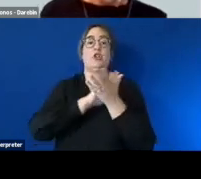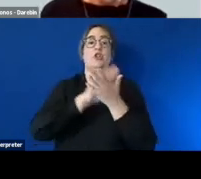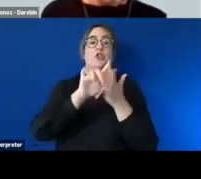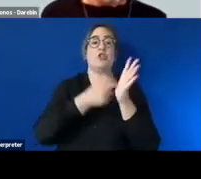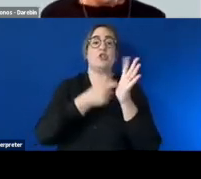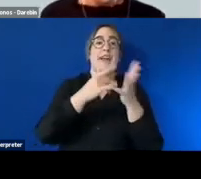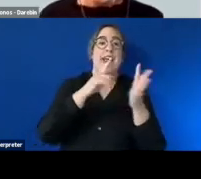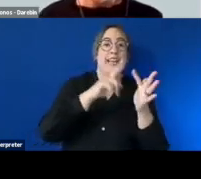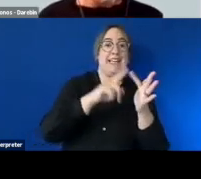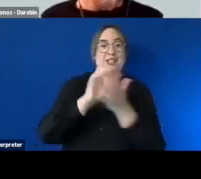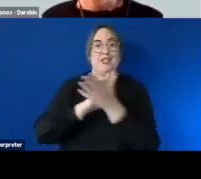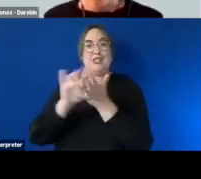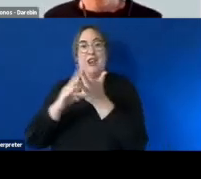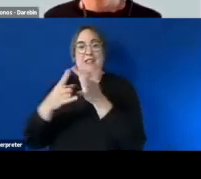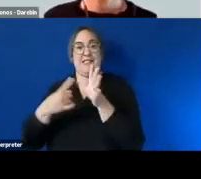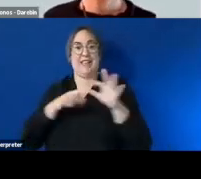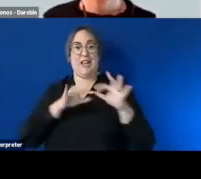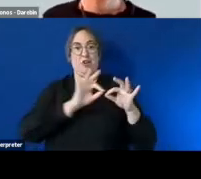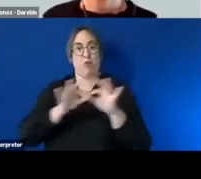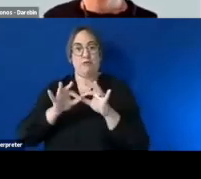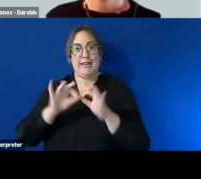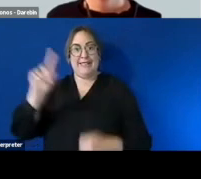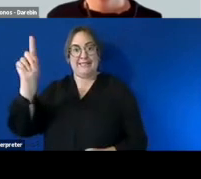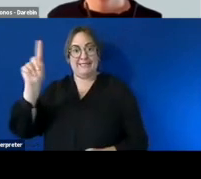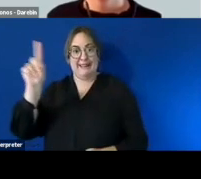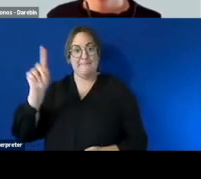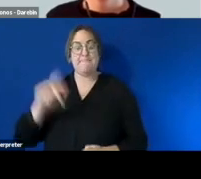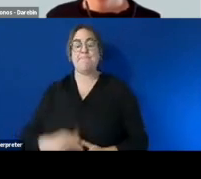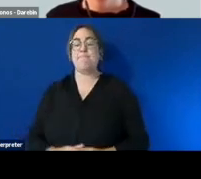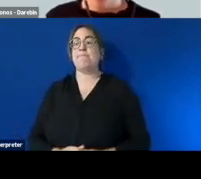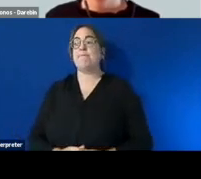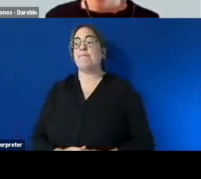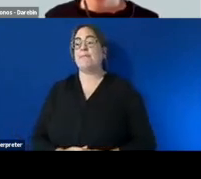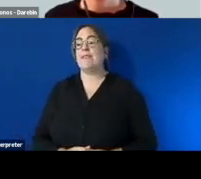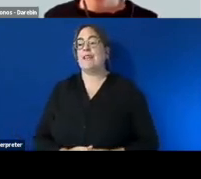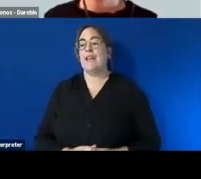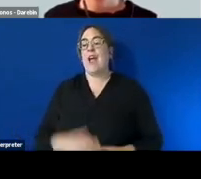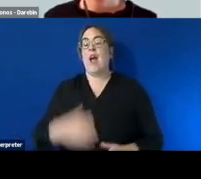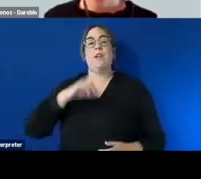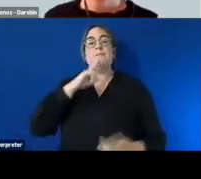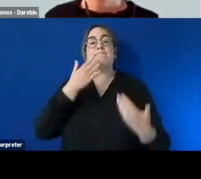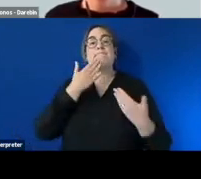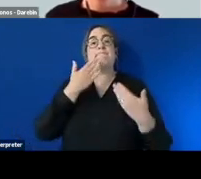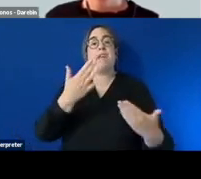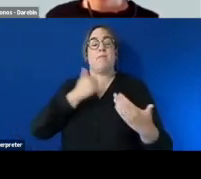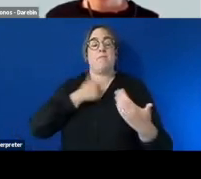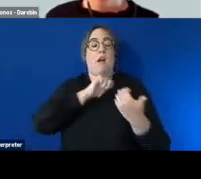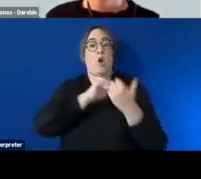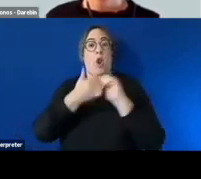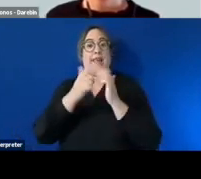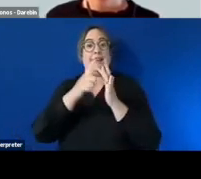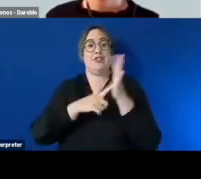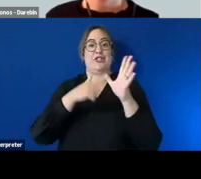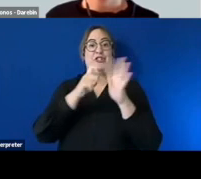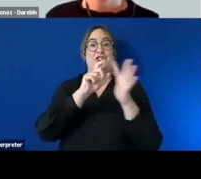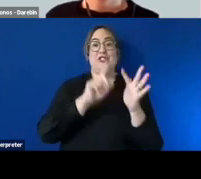job that they've been doing as auslan interpreters here today um and i'd also like to thank my colleagues um jade uh